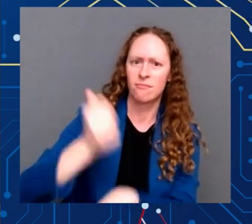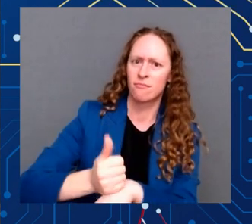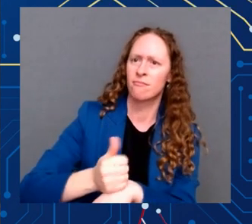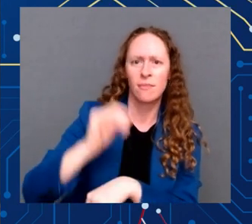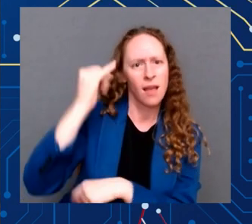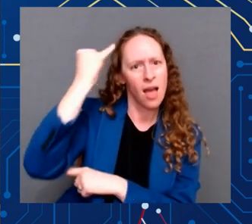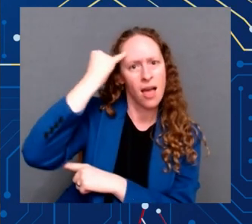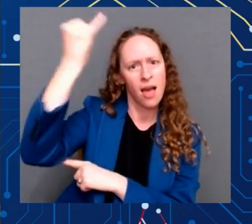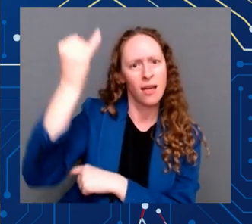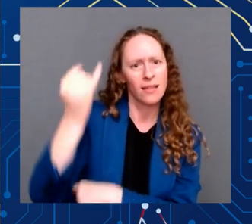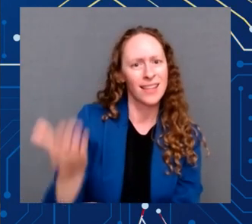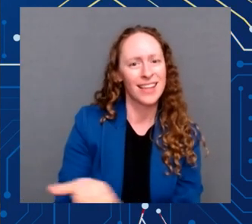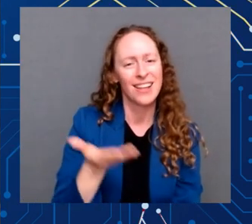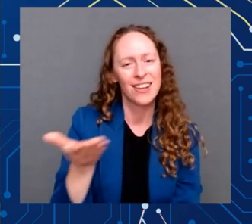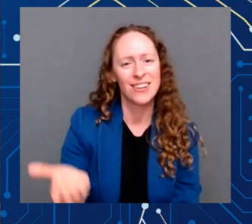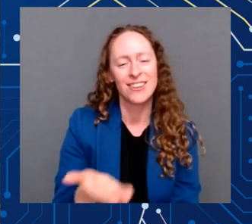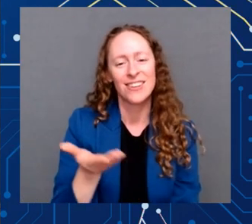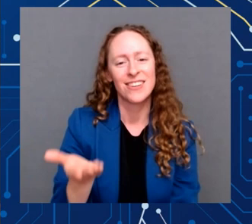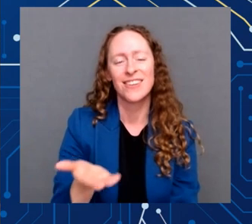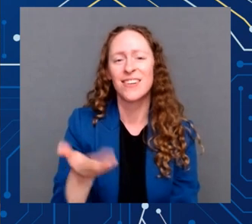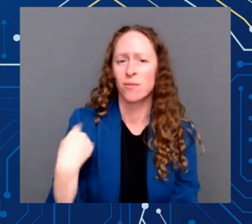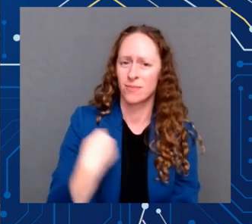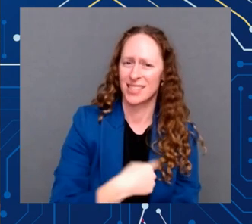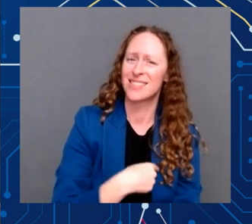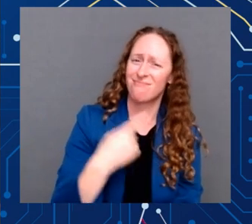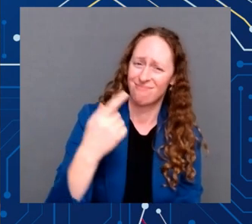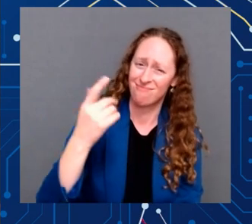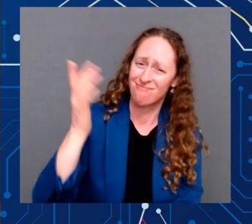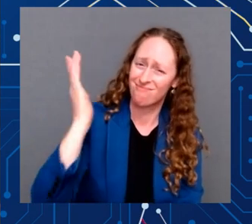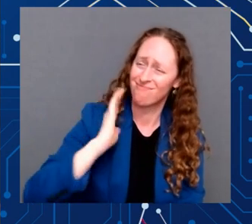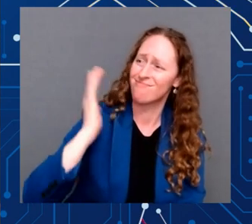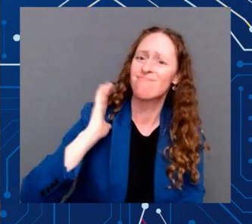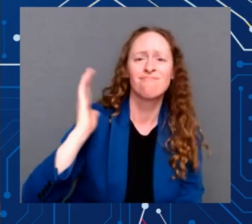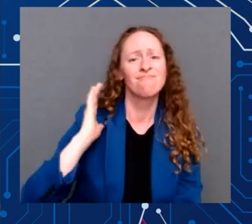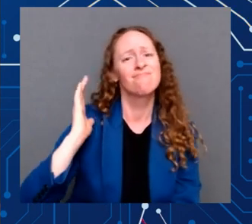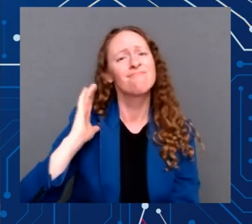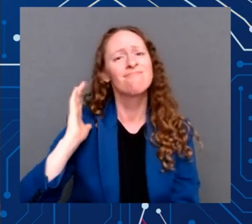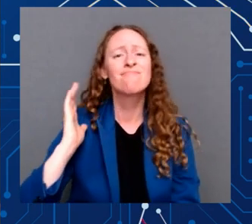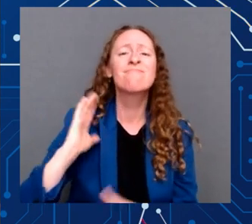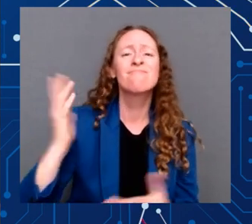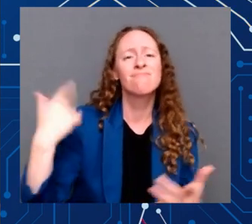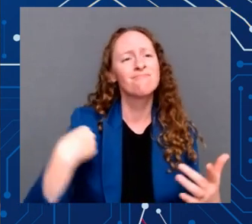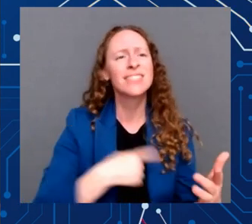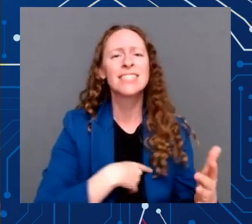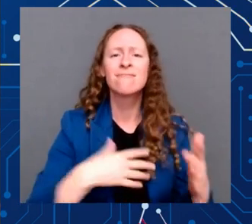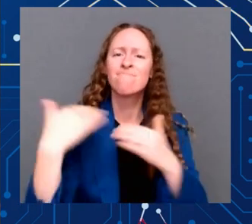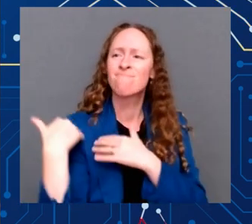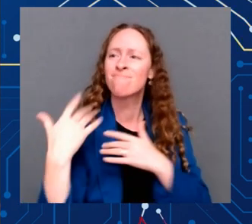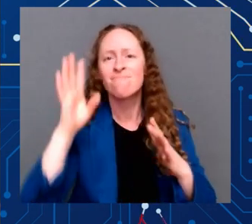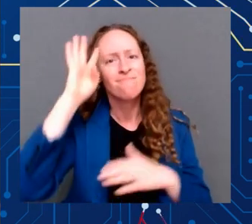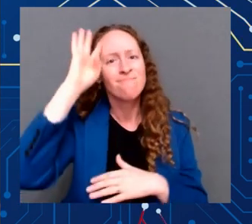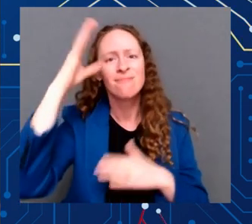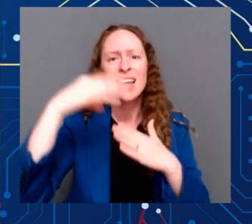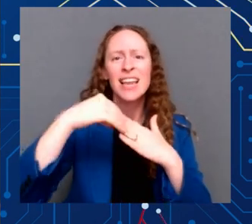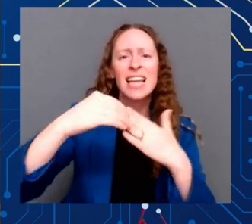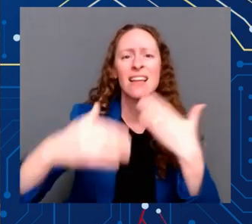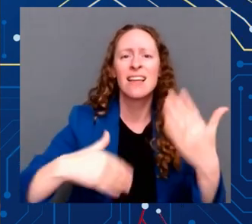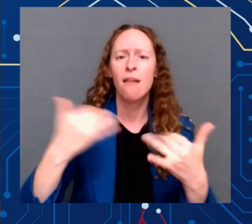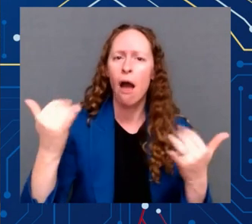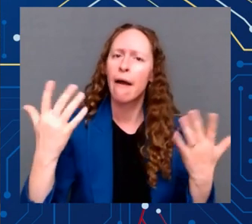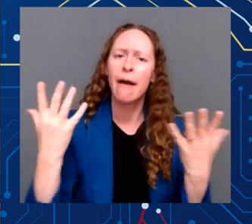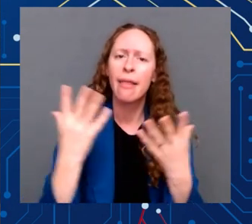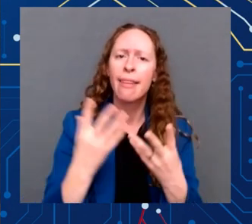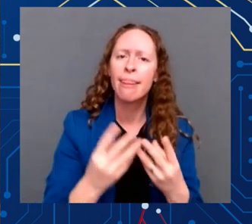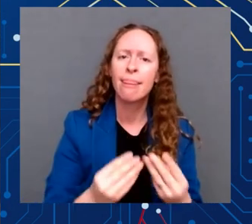way once again. We've also made the largest down payment in scientific research in decades. The kind